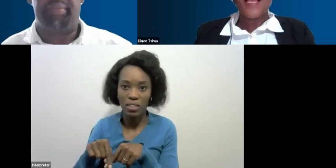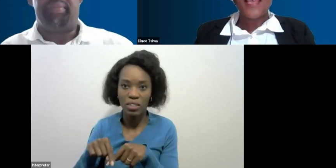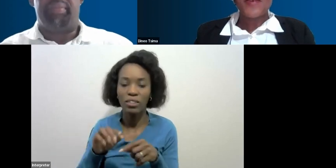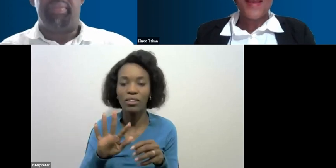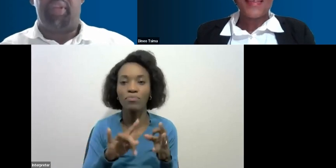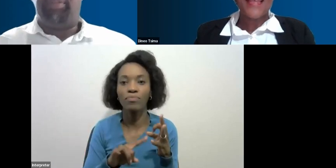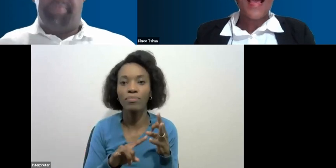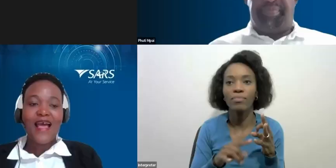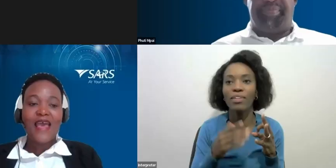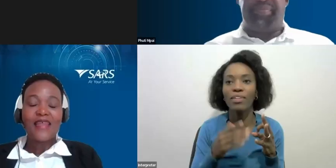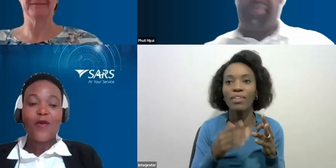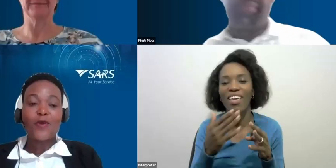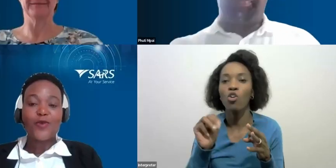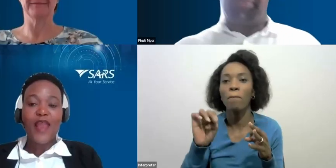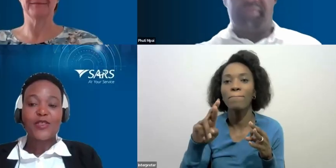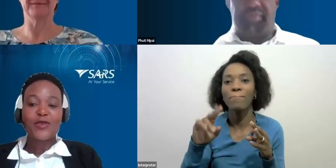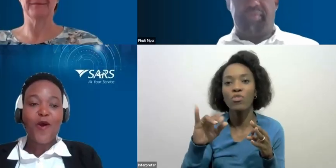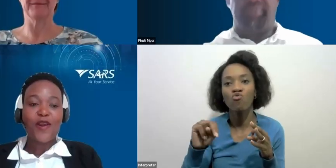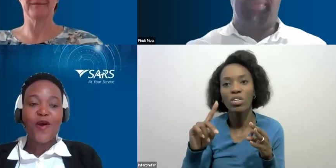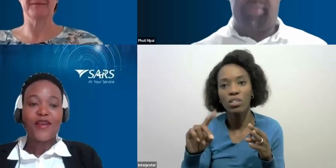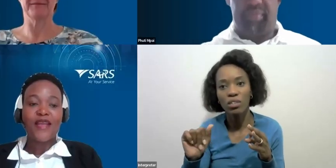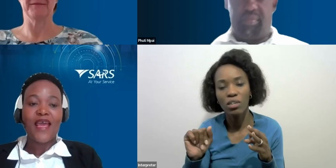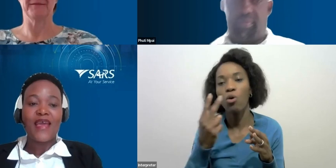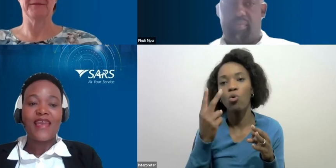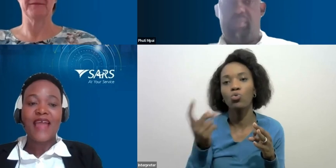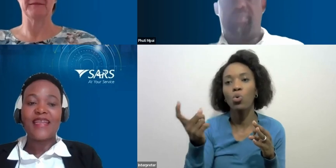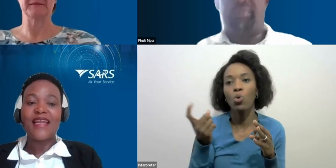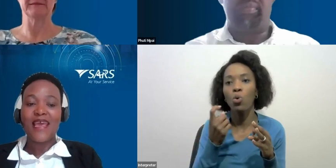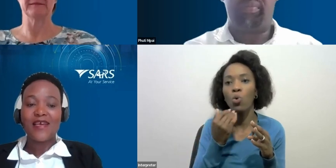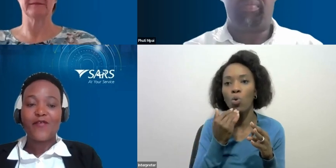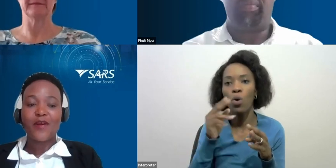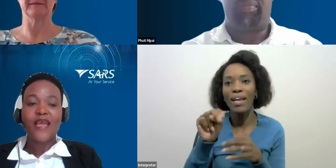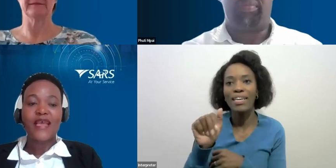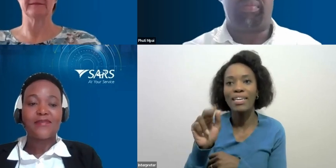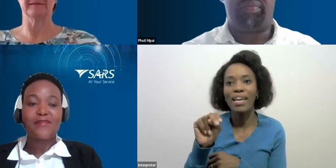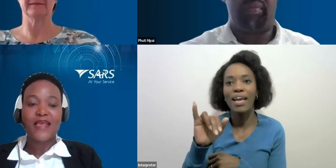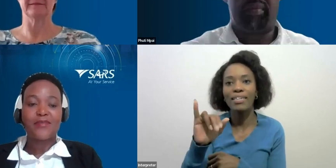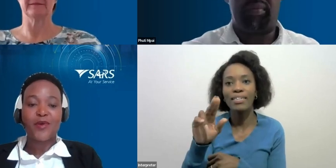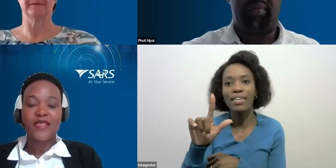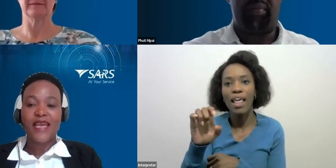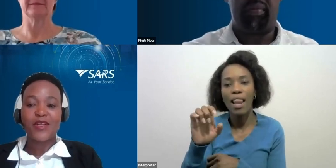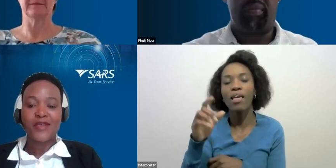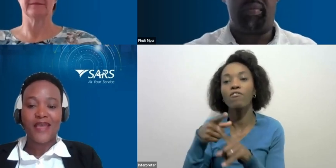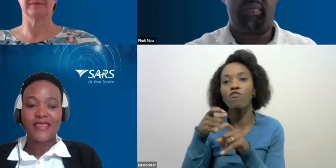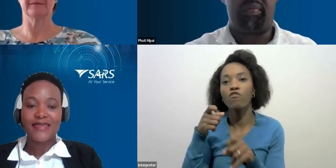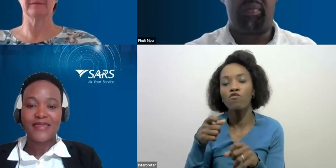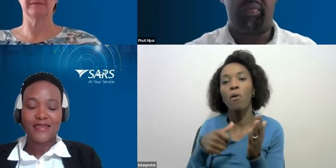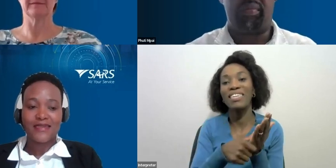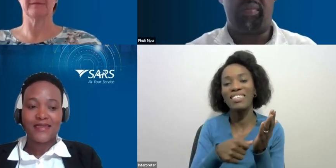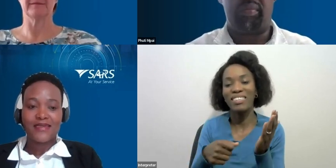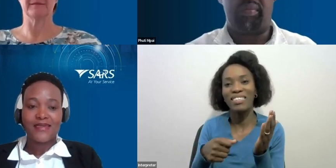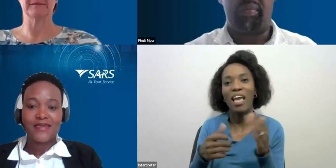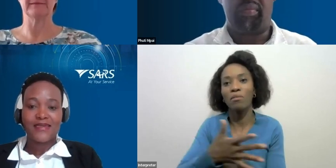Thank you Marinda and then I would also like to call on Nanile from tax based broadening and irrigation